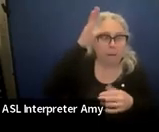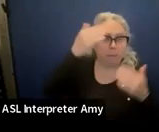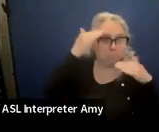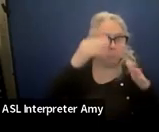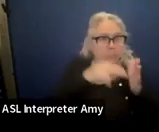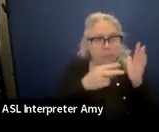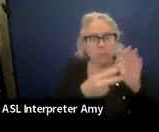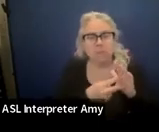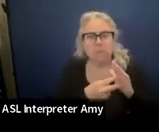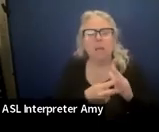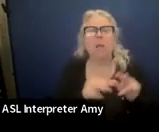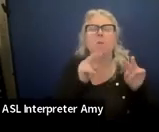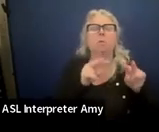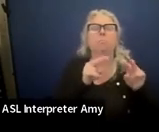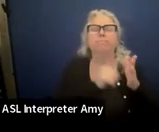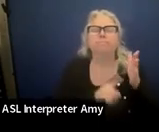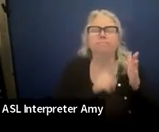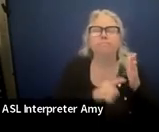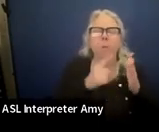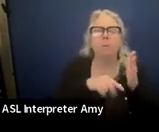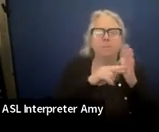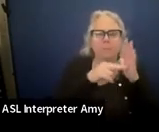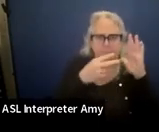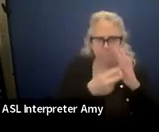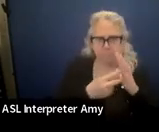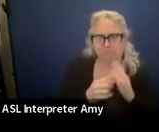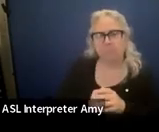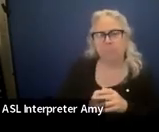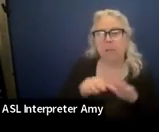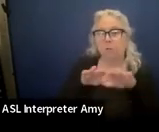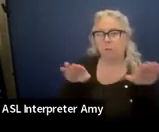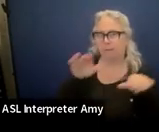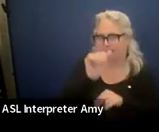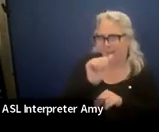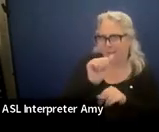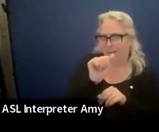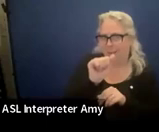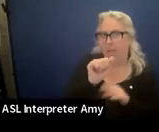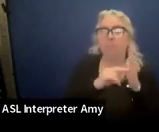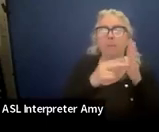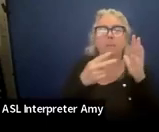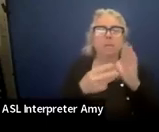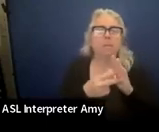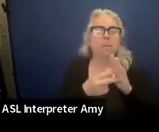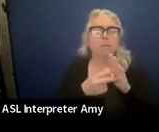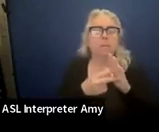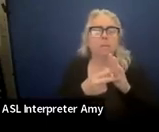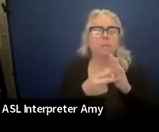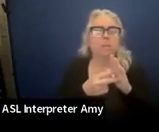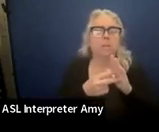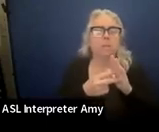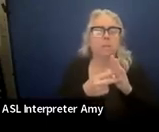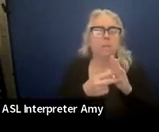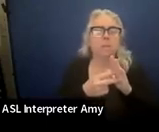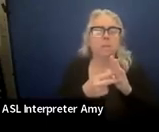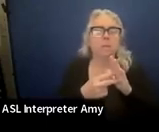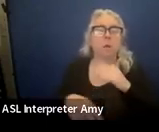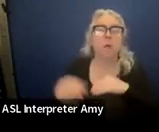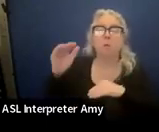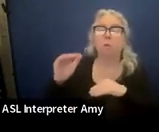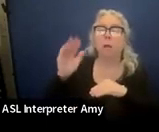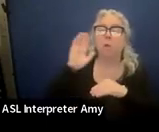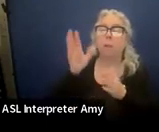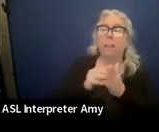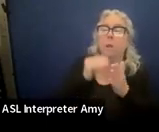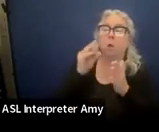So let's look at what that means. So level A means that the child will